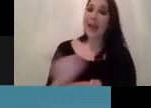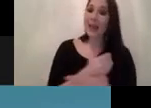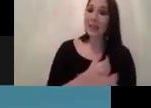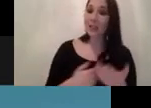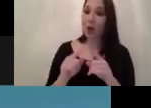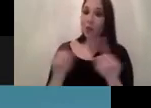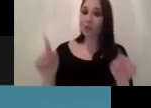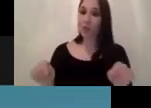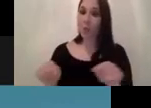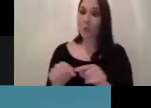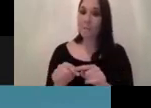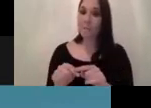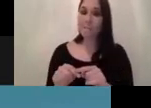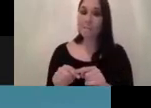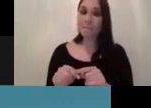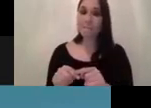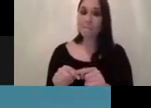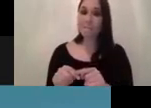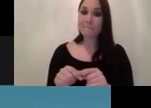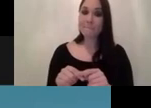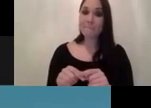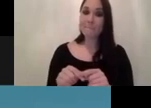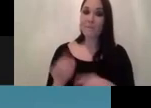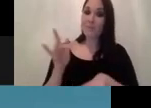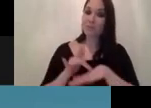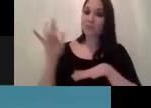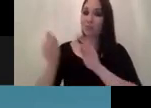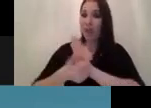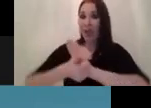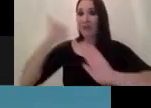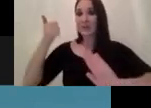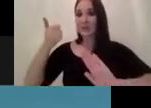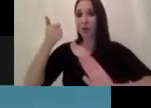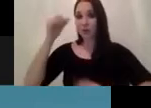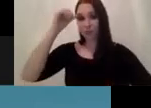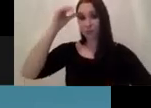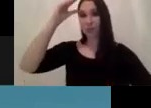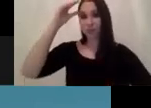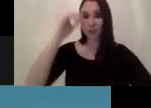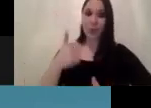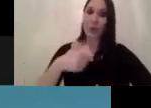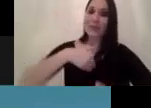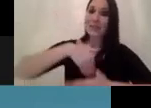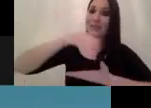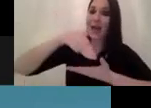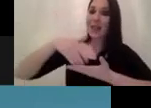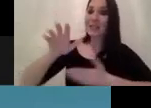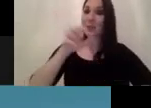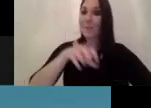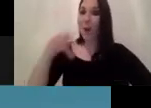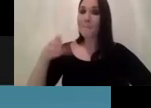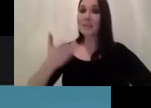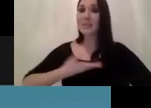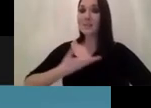how do you call it of cross-functional experts so it's always good to have people from the sales department from the business